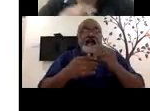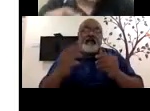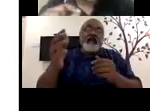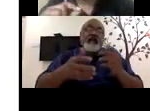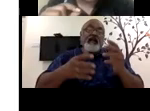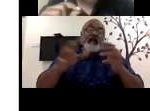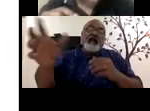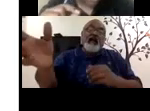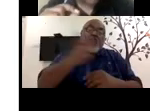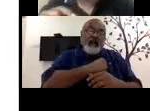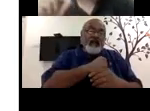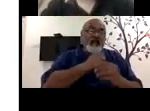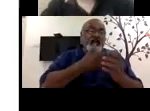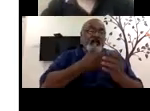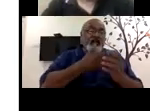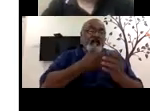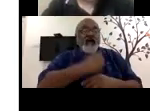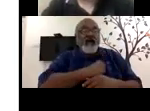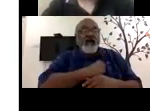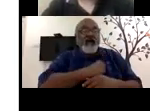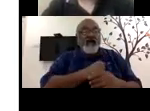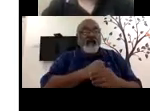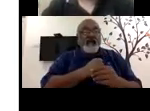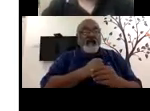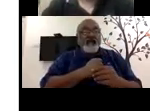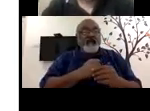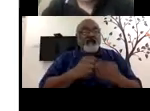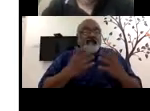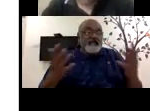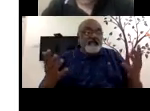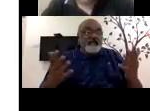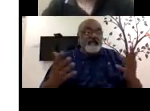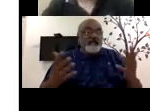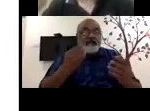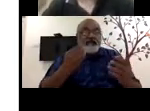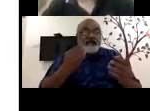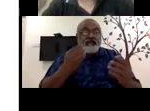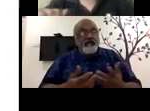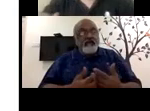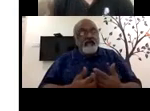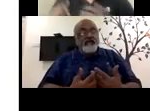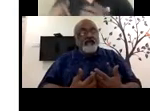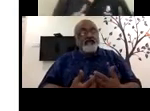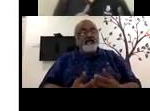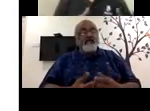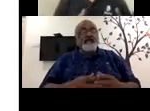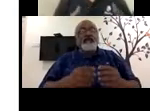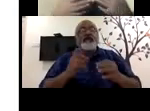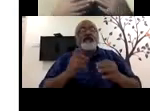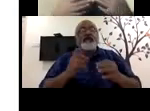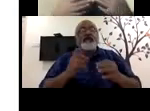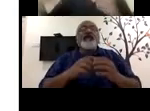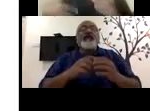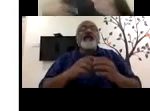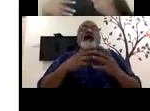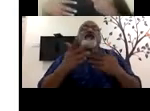detail. What is train and hire model is basic requirement is understood from the employer. Usually what happens